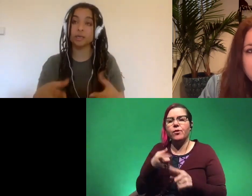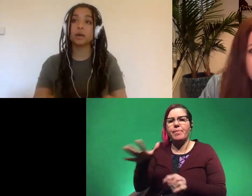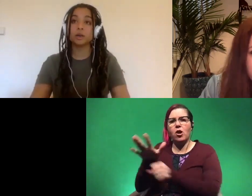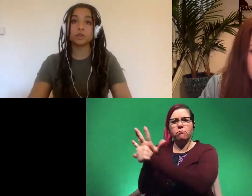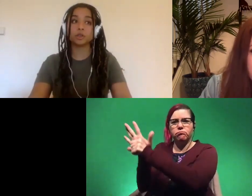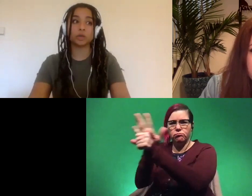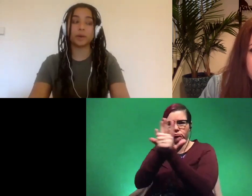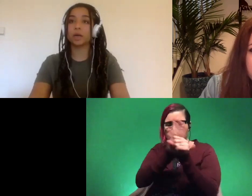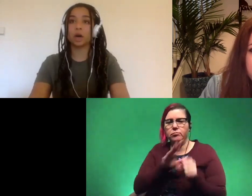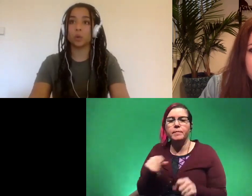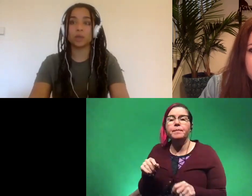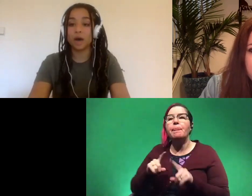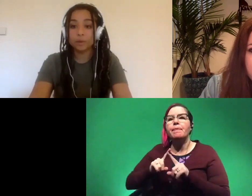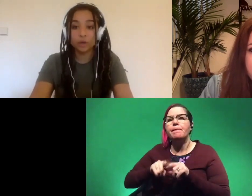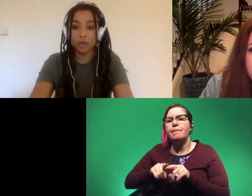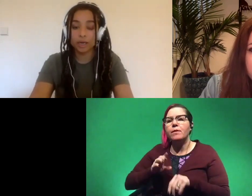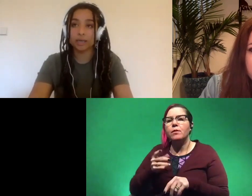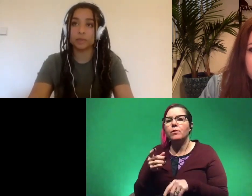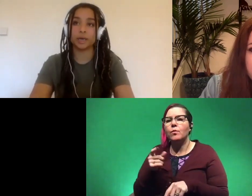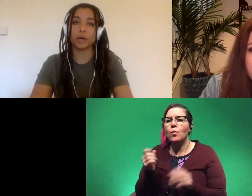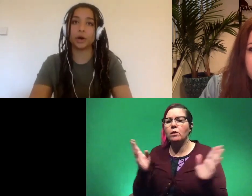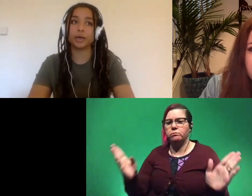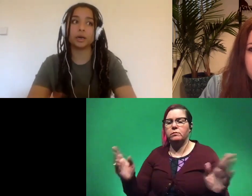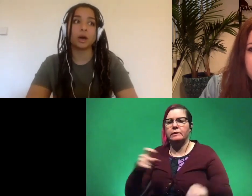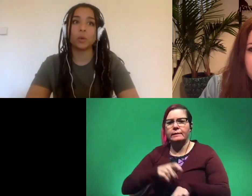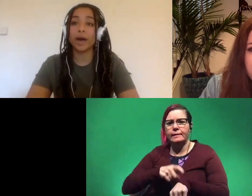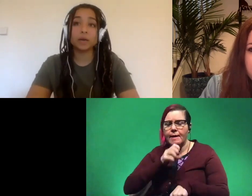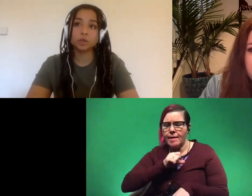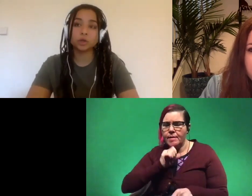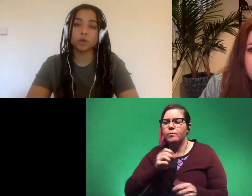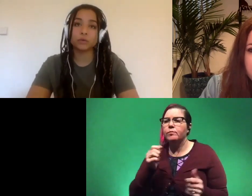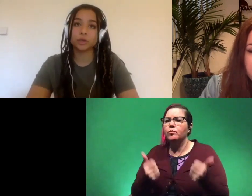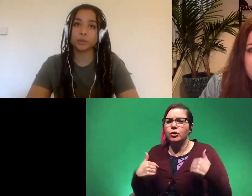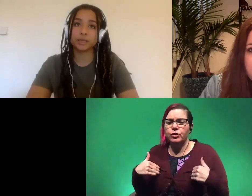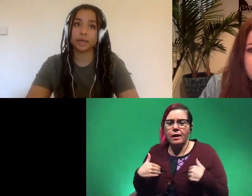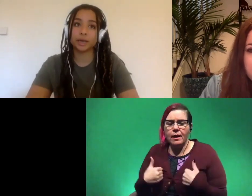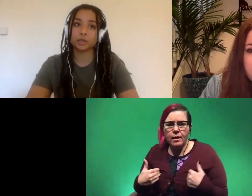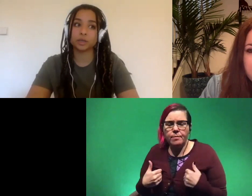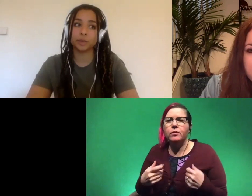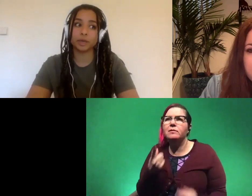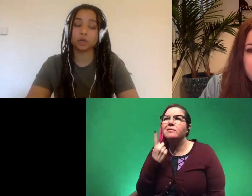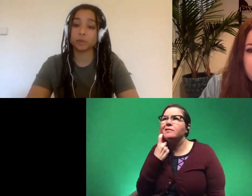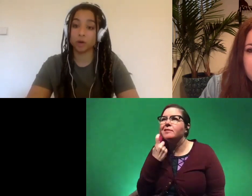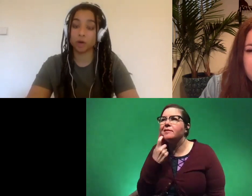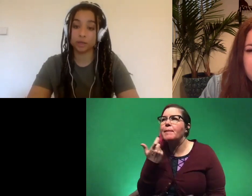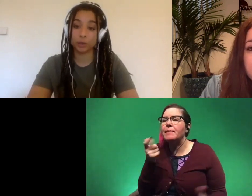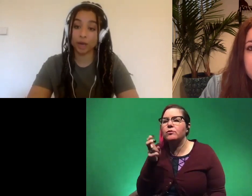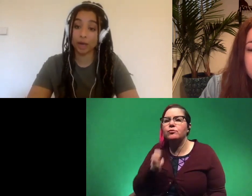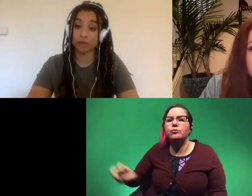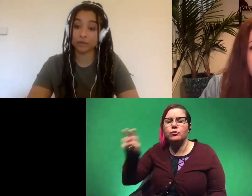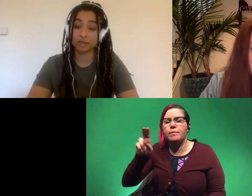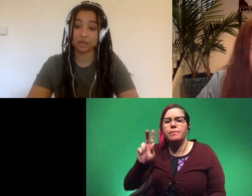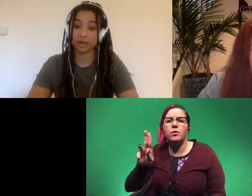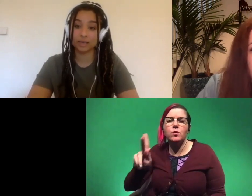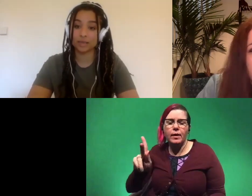area so depending on what time you're looking at depending on what animals you're looking for so recently i just did a big trip across the uk